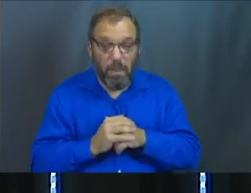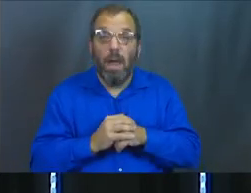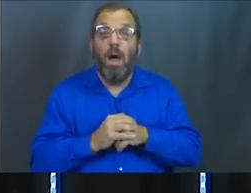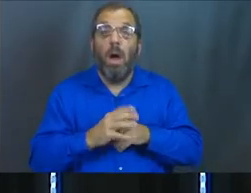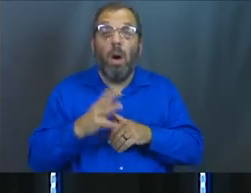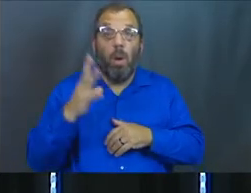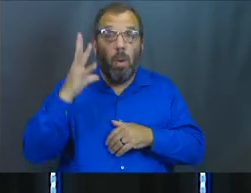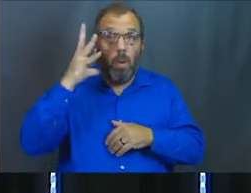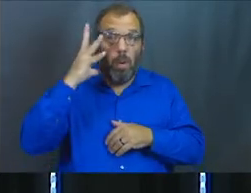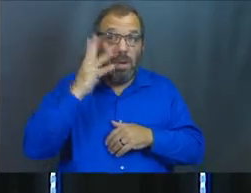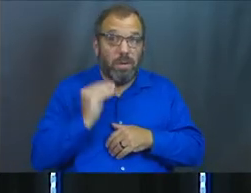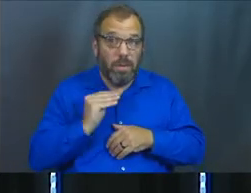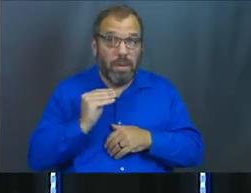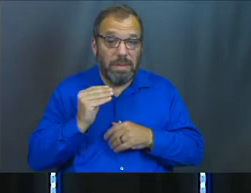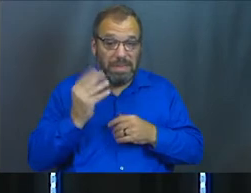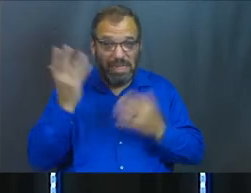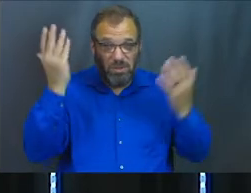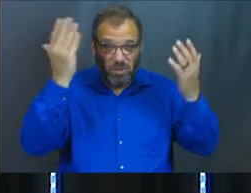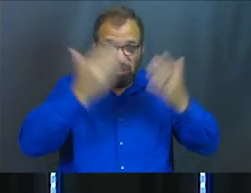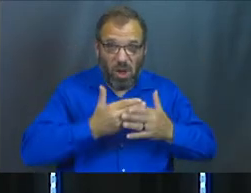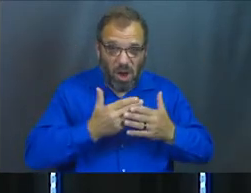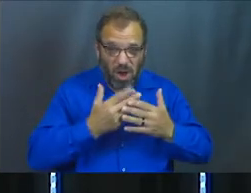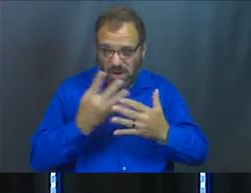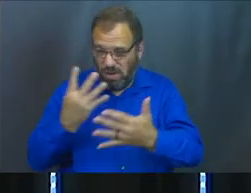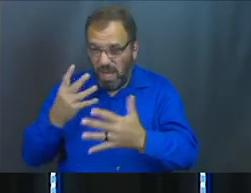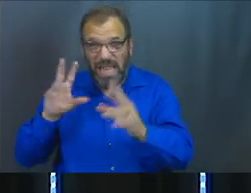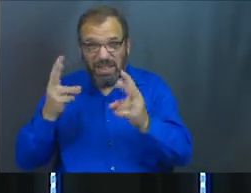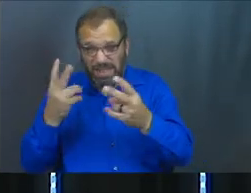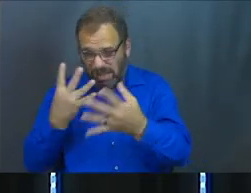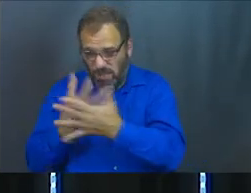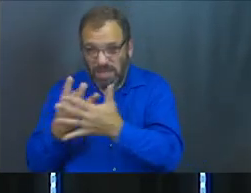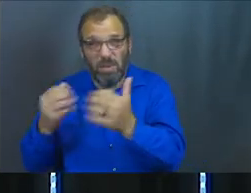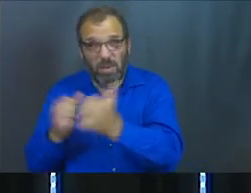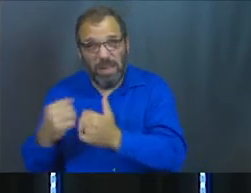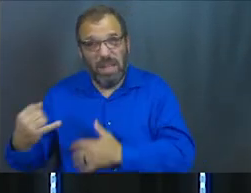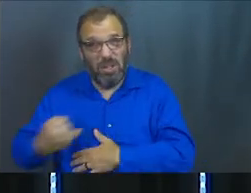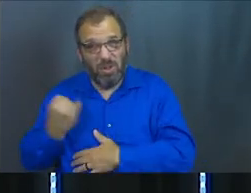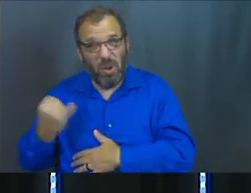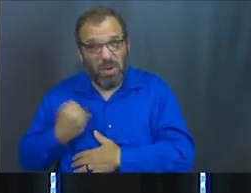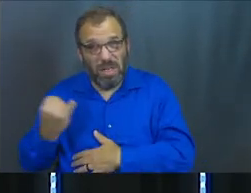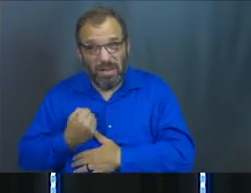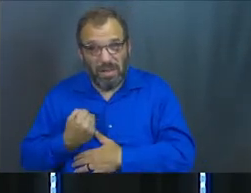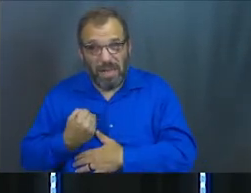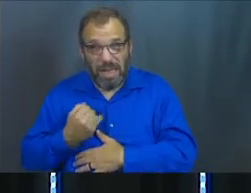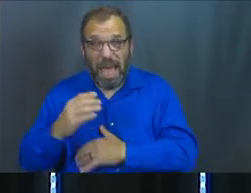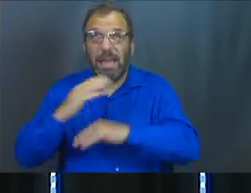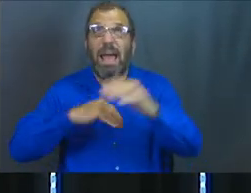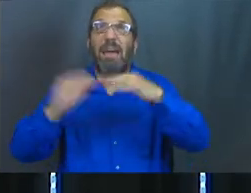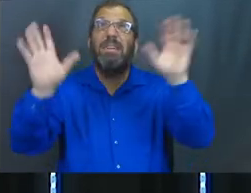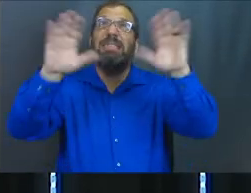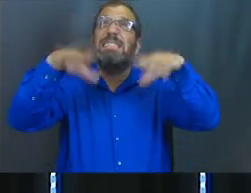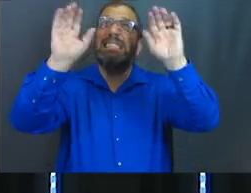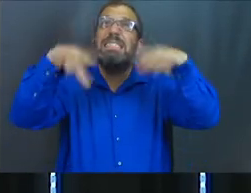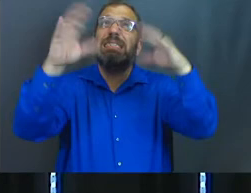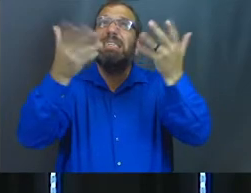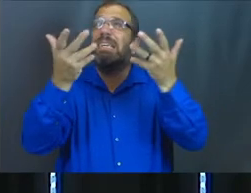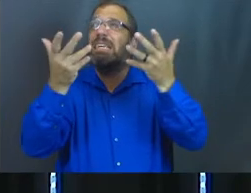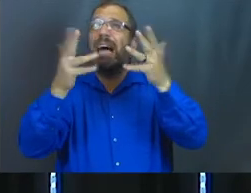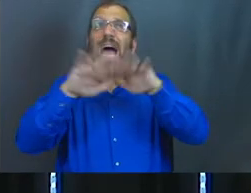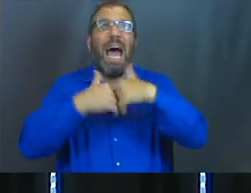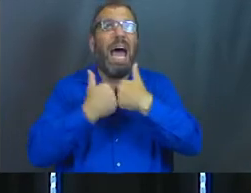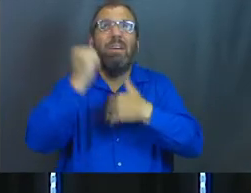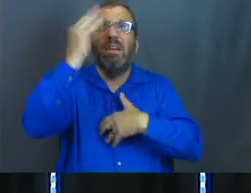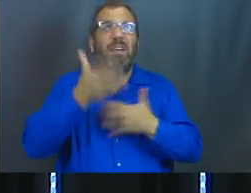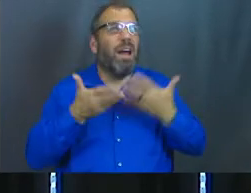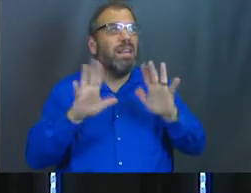When you're in the dark night of the soul and when you're in the prison cell with Joseph and you're looking up to heaven and trying to figure out how in the